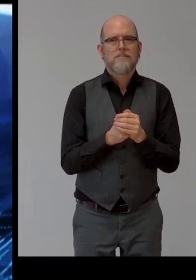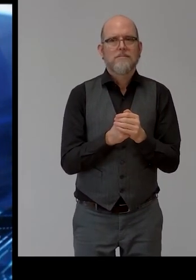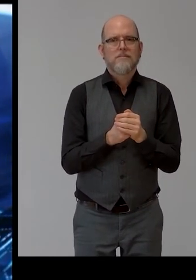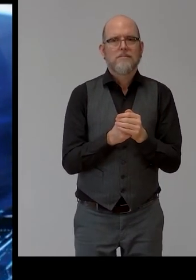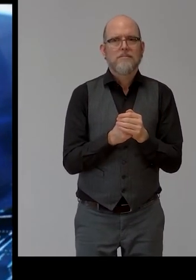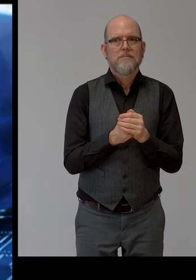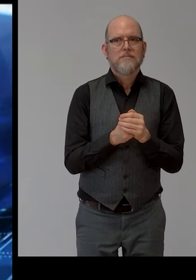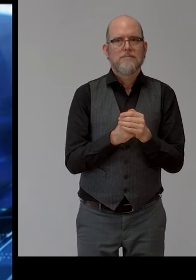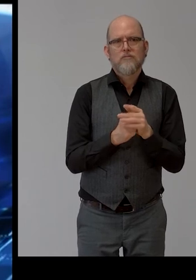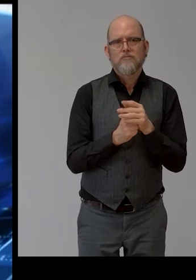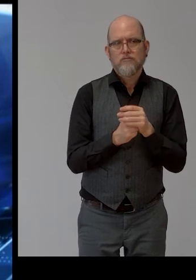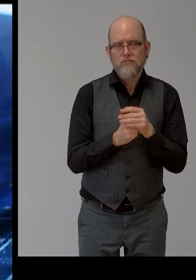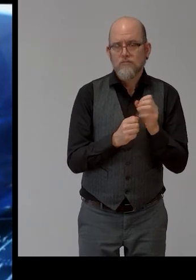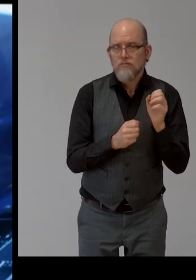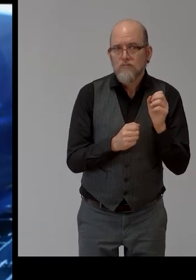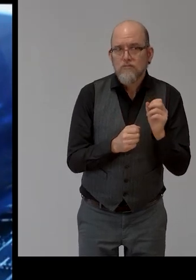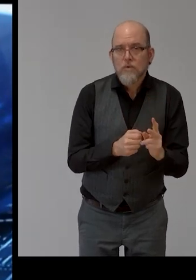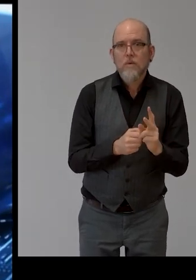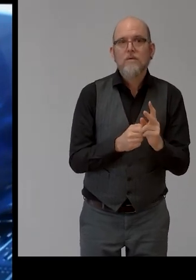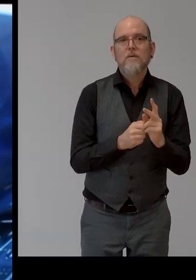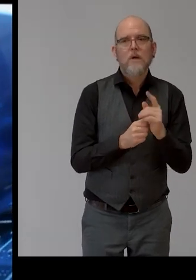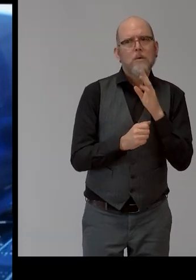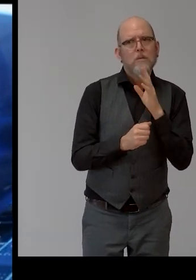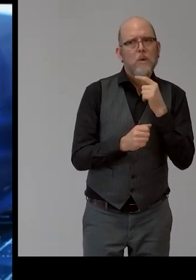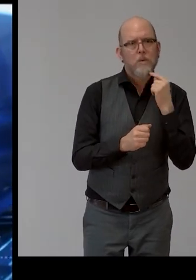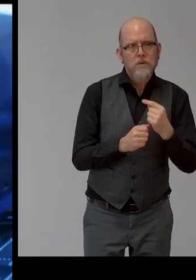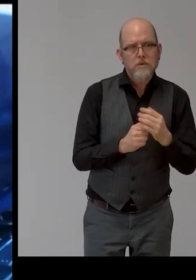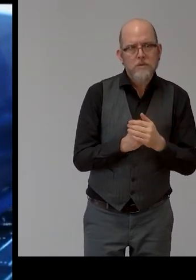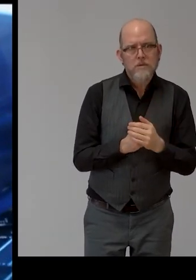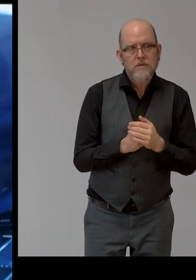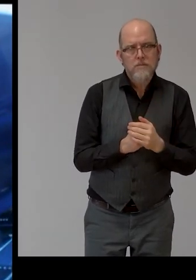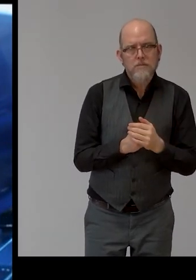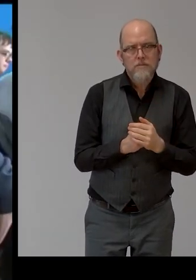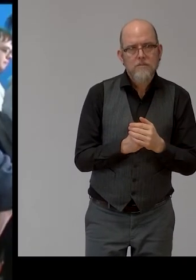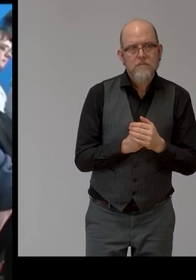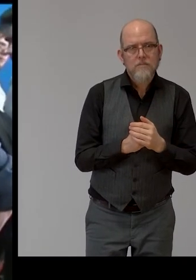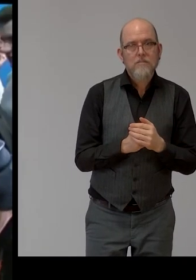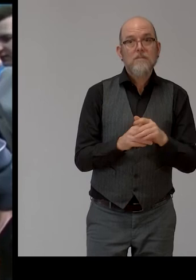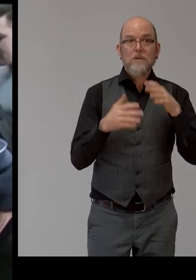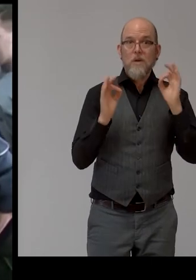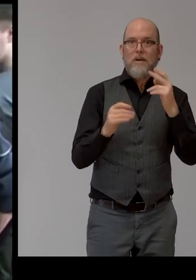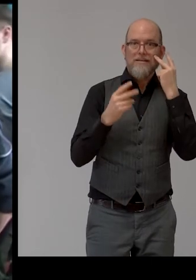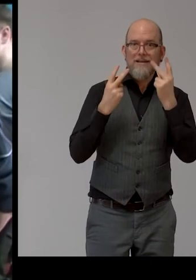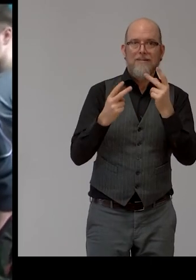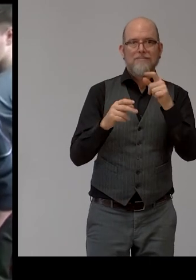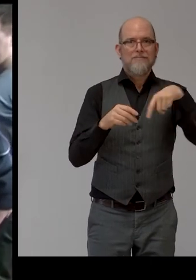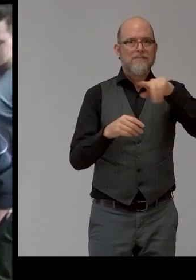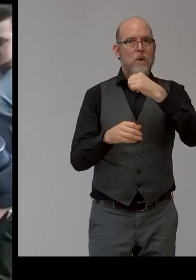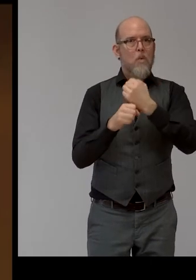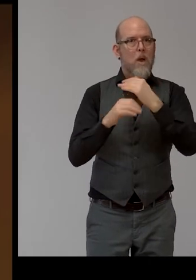Again, footage from the workshop, a woman explaining something to a group of young people.